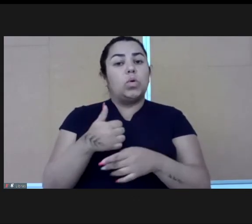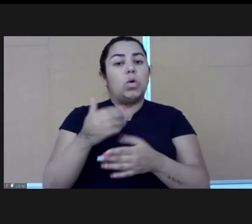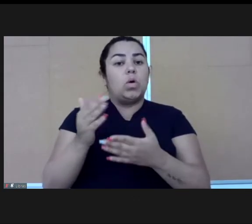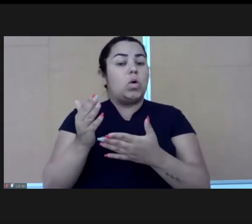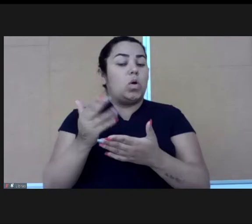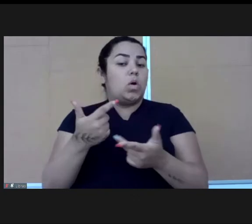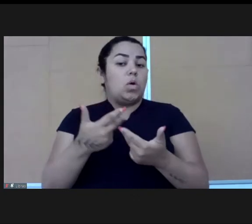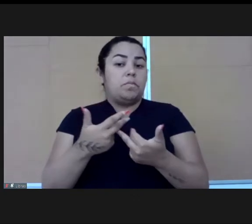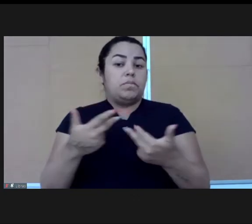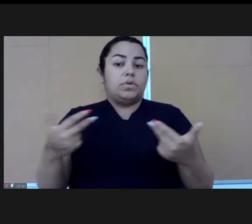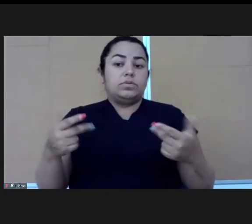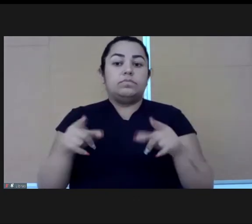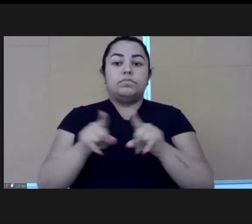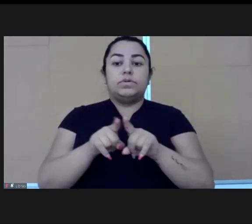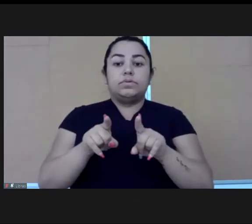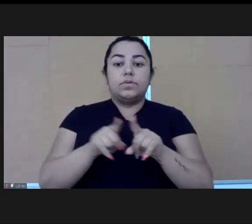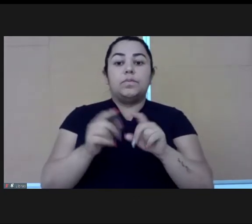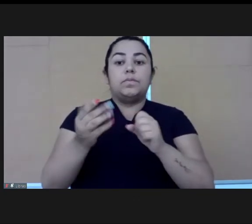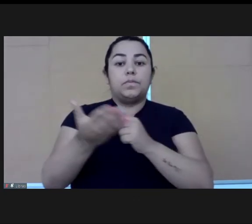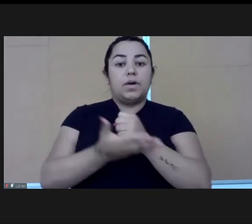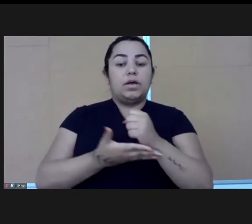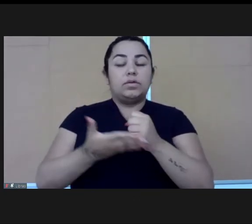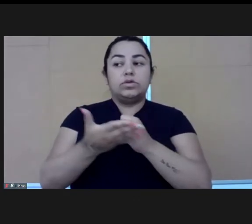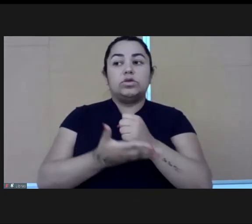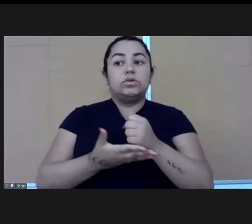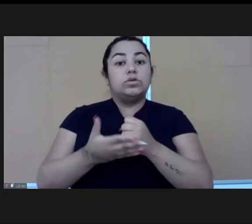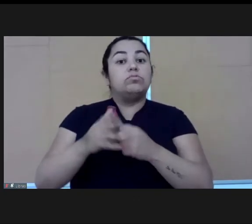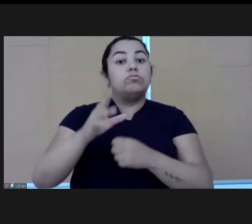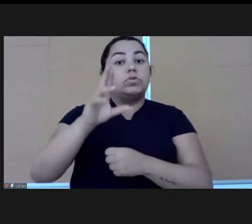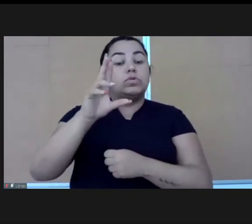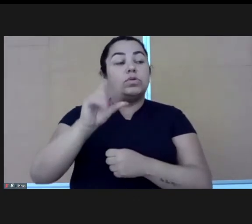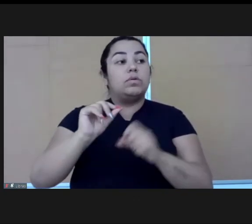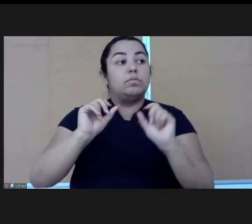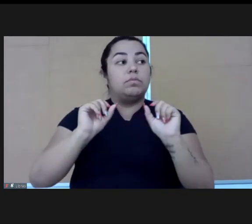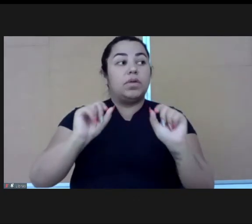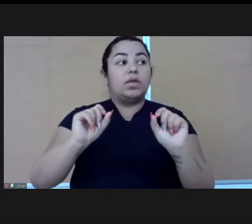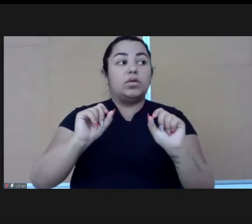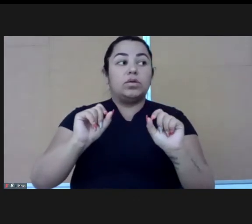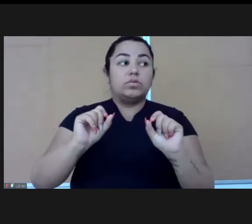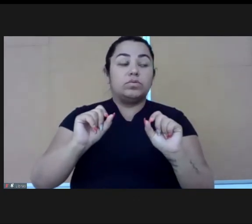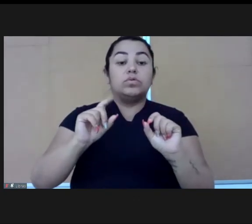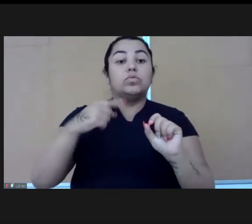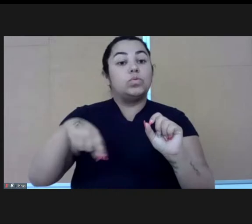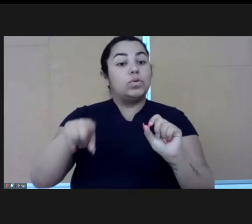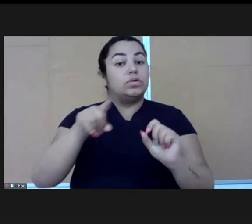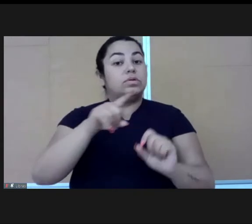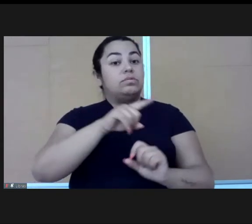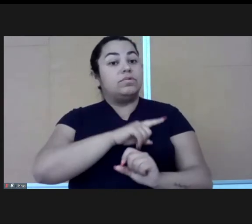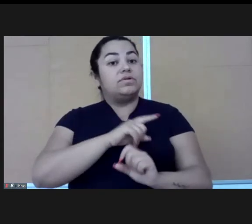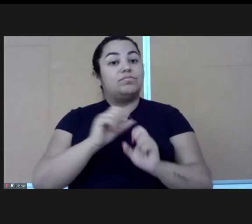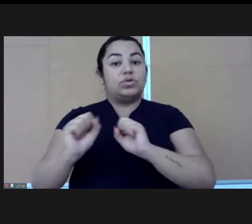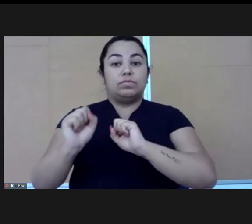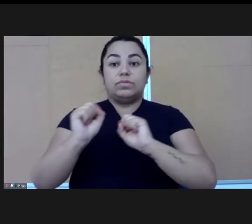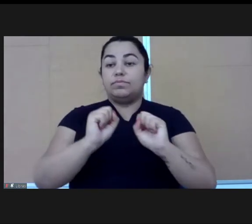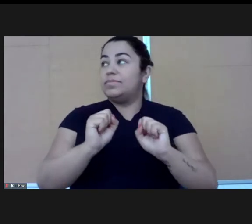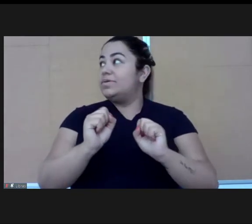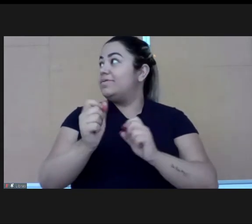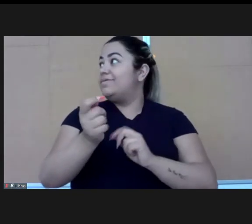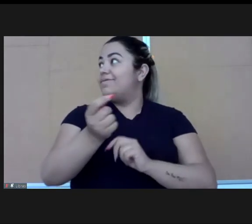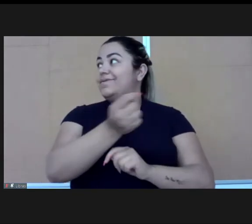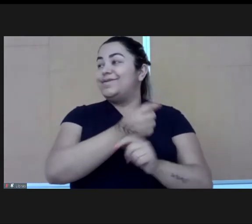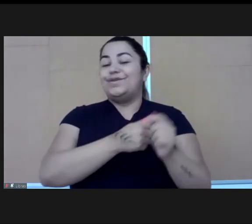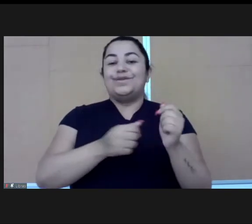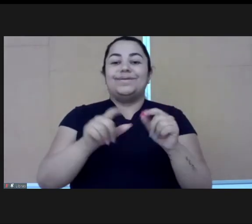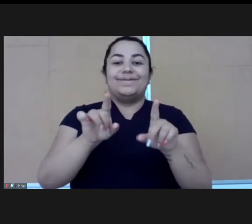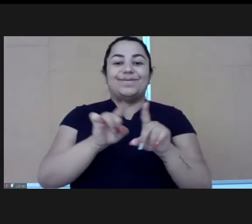it is so important for us to invest in our emotional intelligence, because as leaders, you can